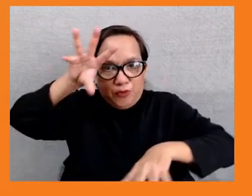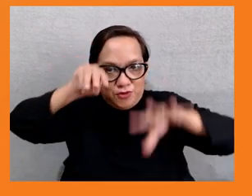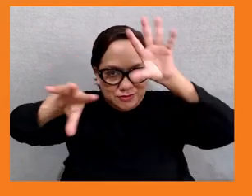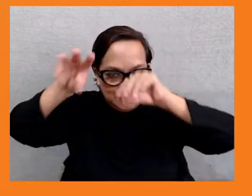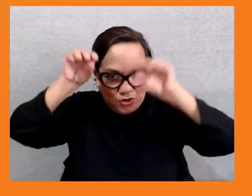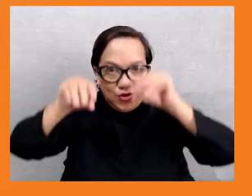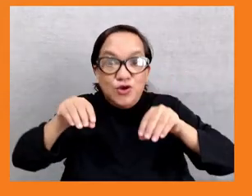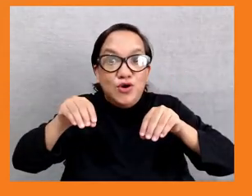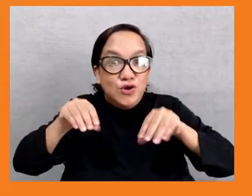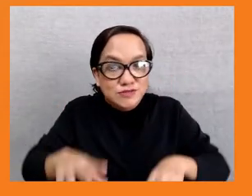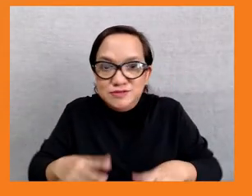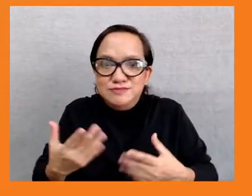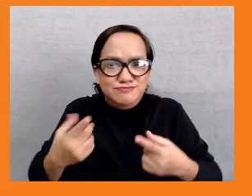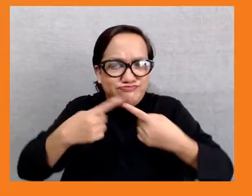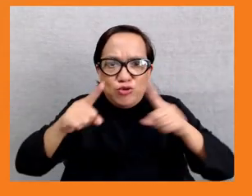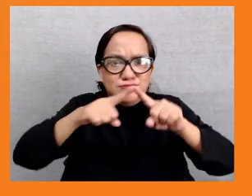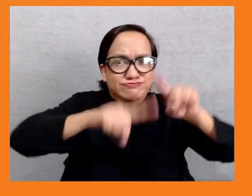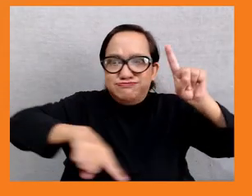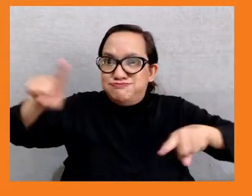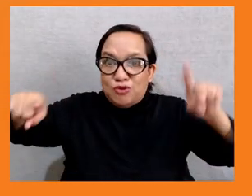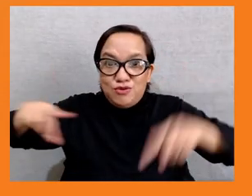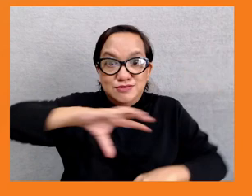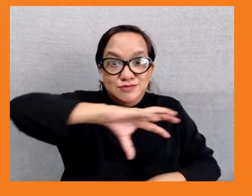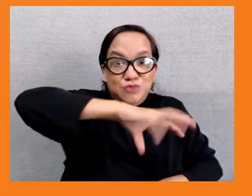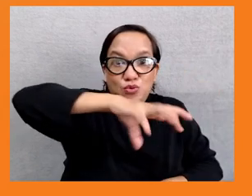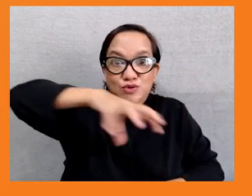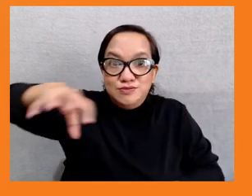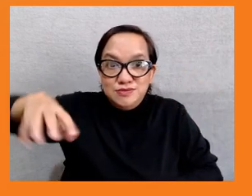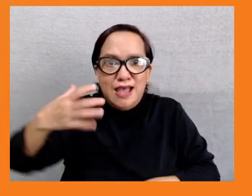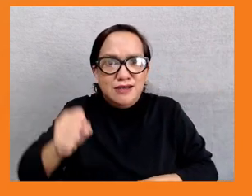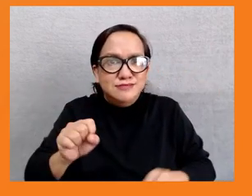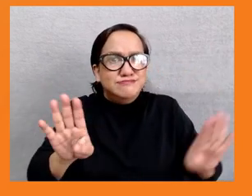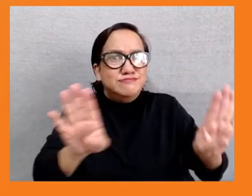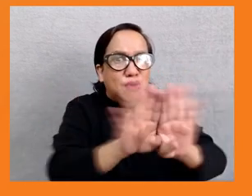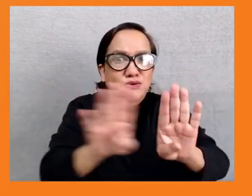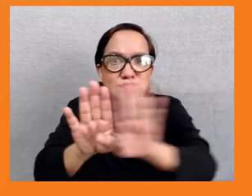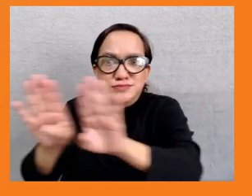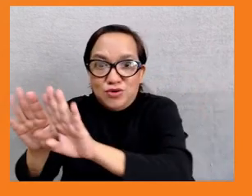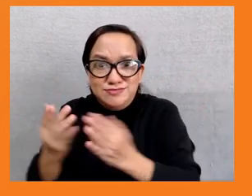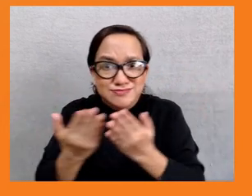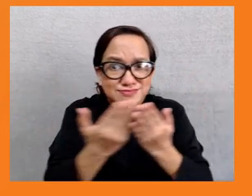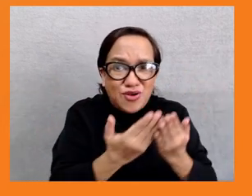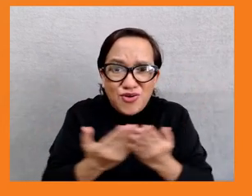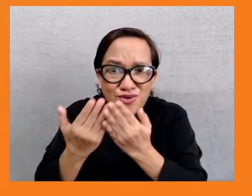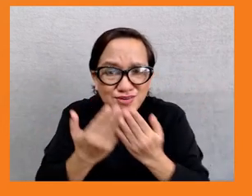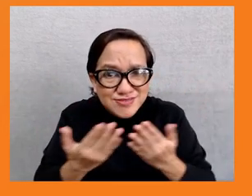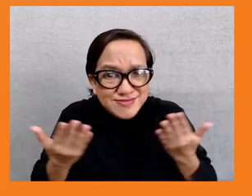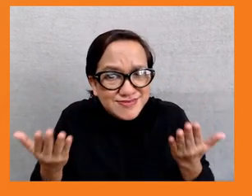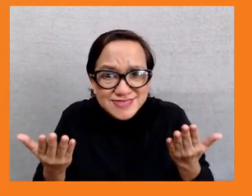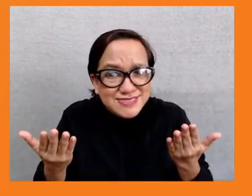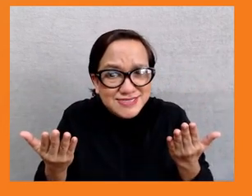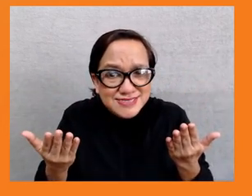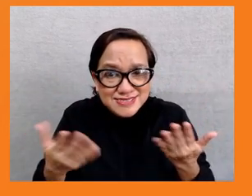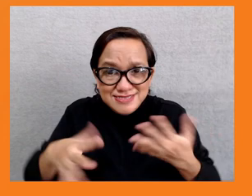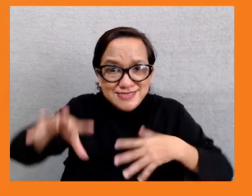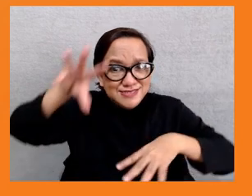schools were closed. And our research suggests that these learning losses really worsened inequality. So